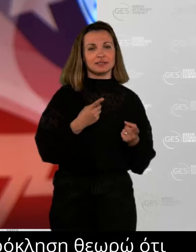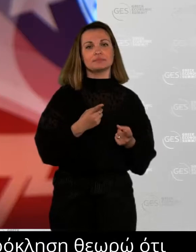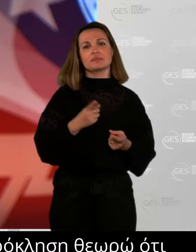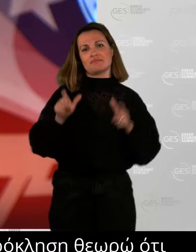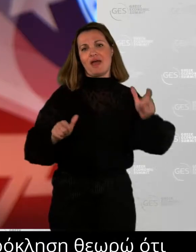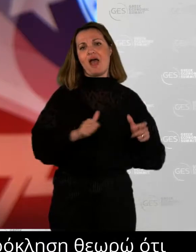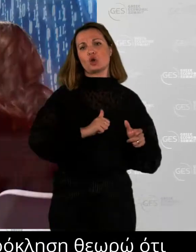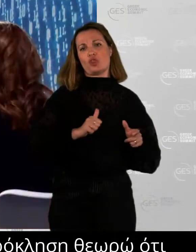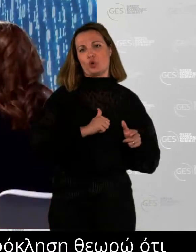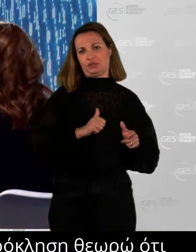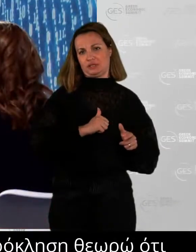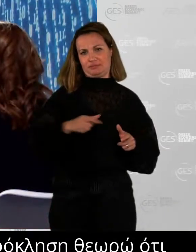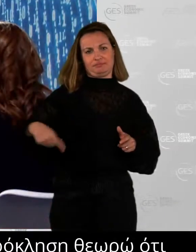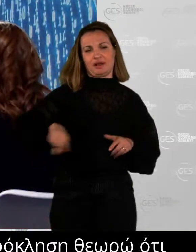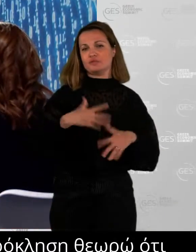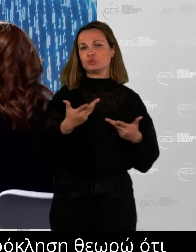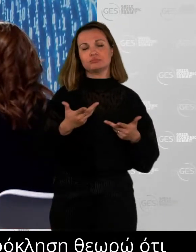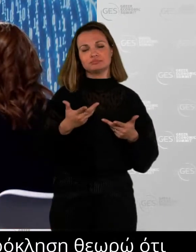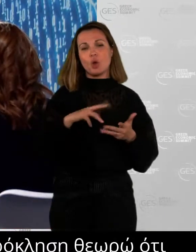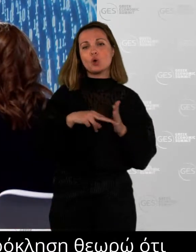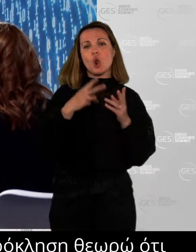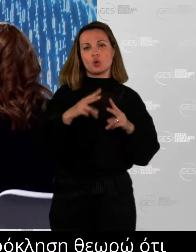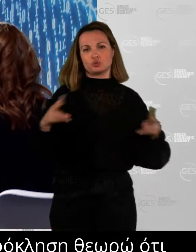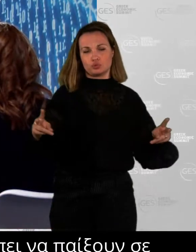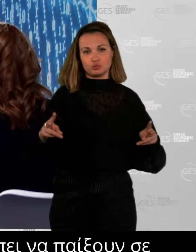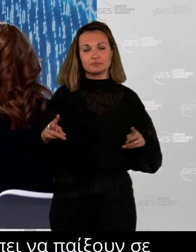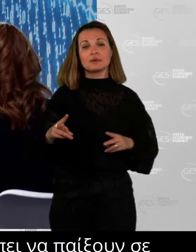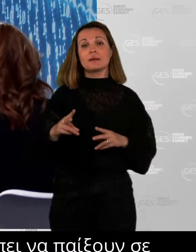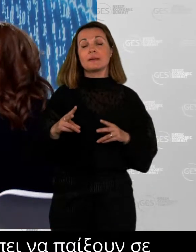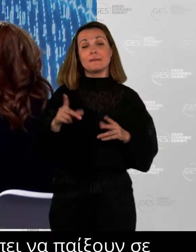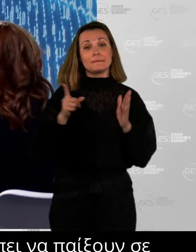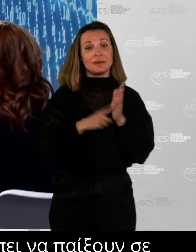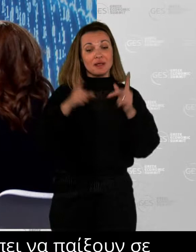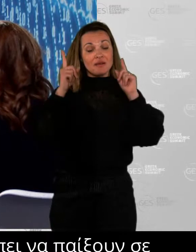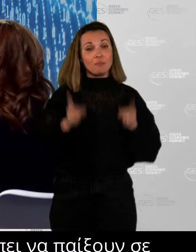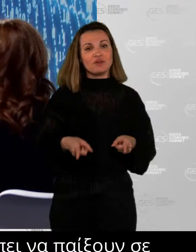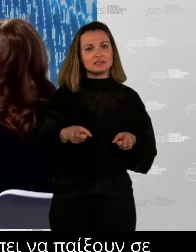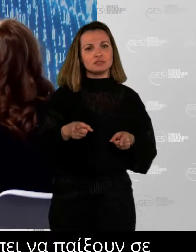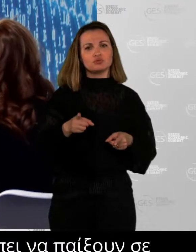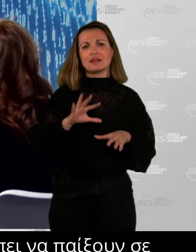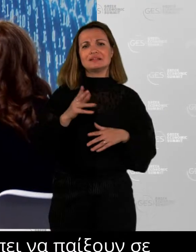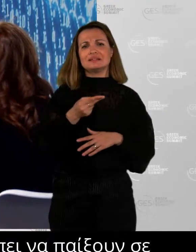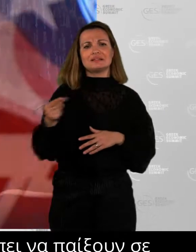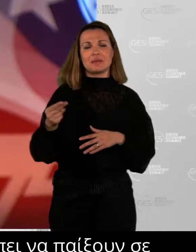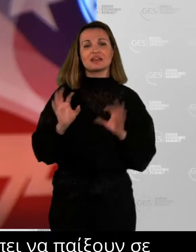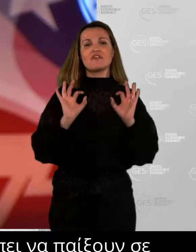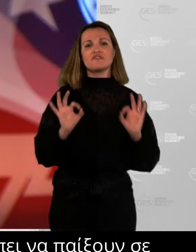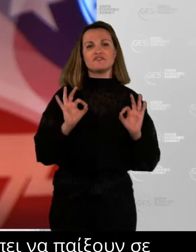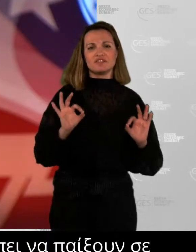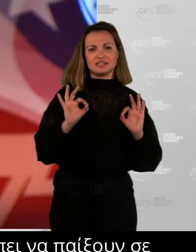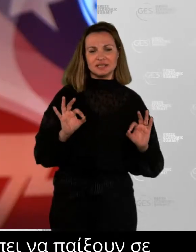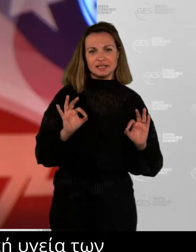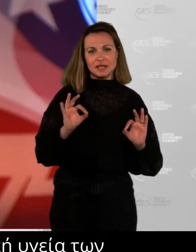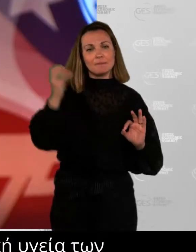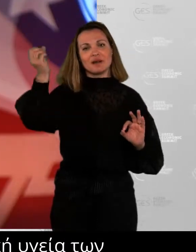we define as physical or mental health of our employees. And I think that's something Steven also addressed. And he